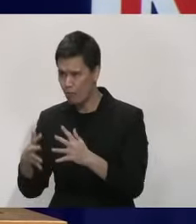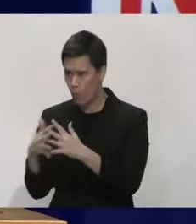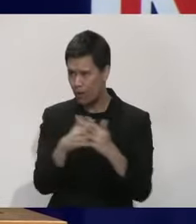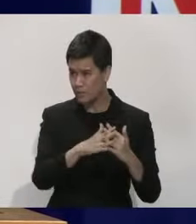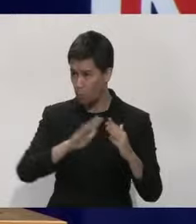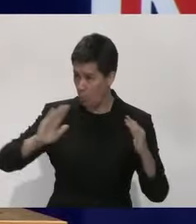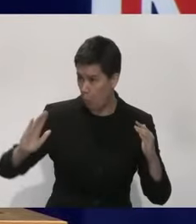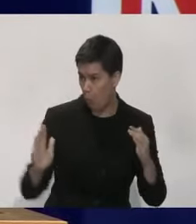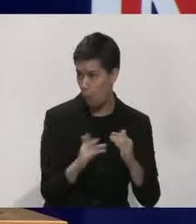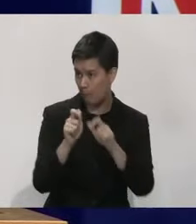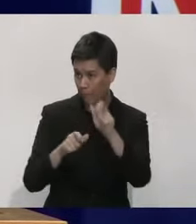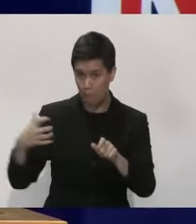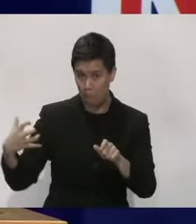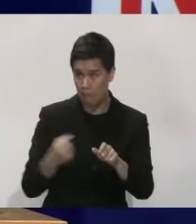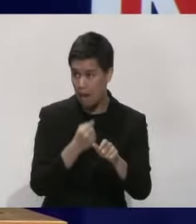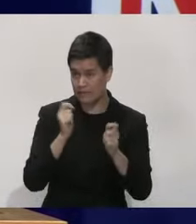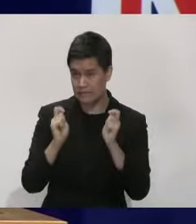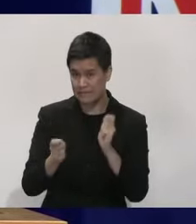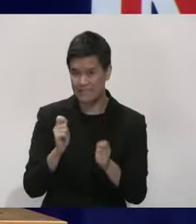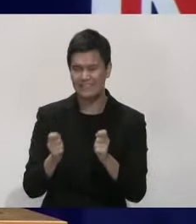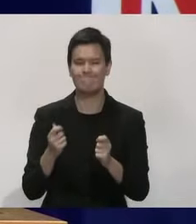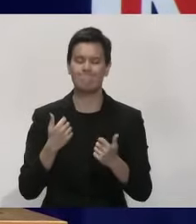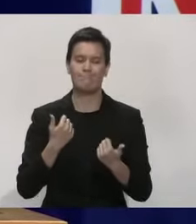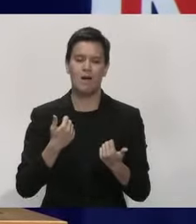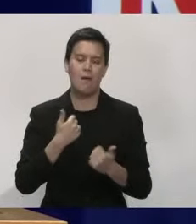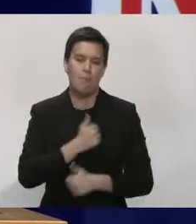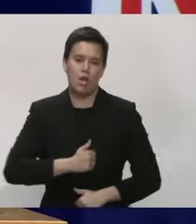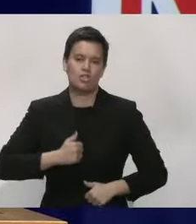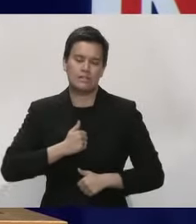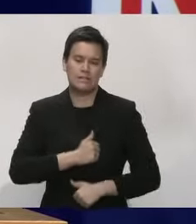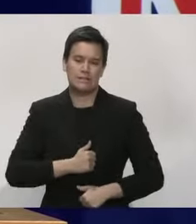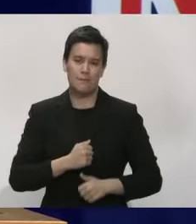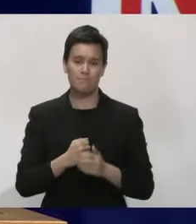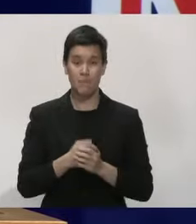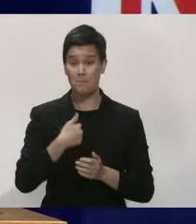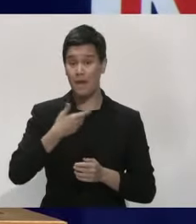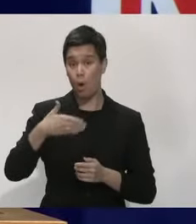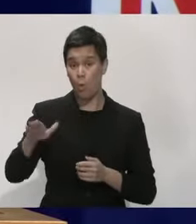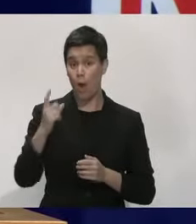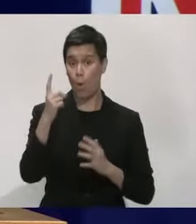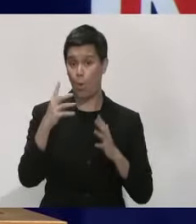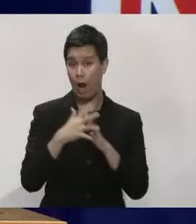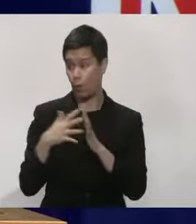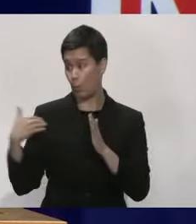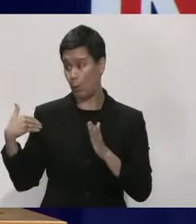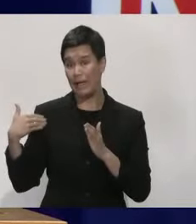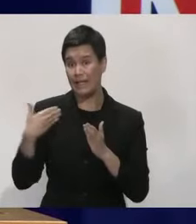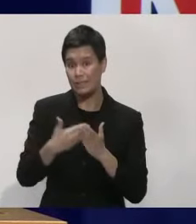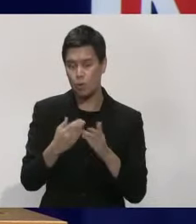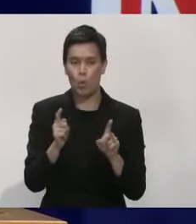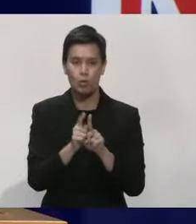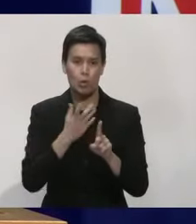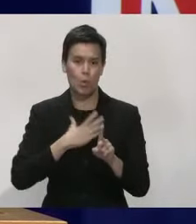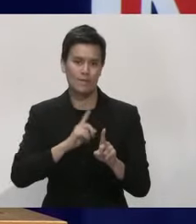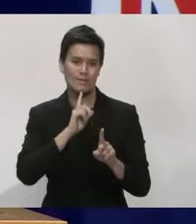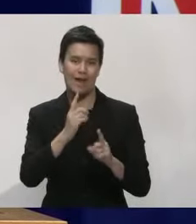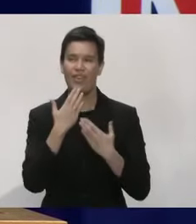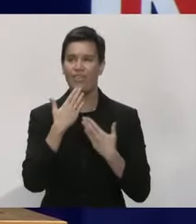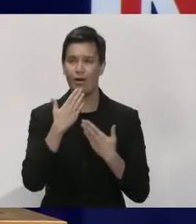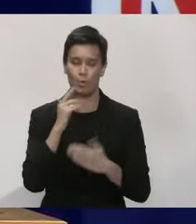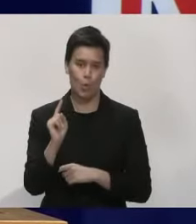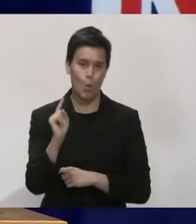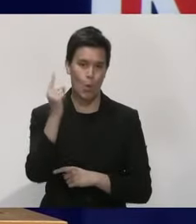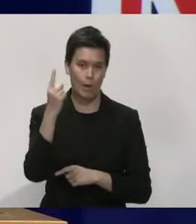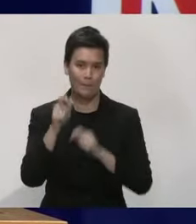and apologies for that. And since I haven't been here for the last week, I want to take the opportunity to thank Aucklanders very much